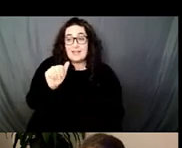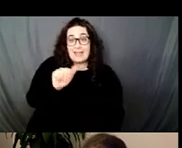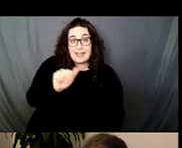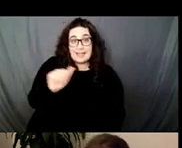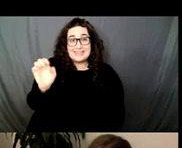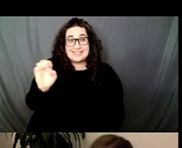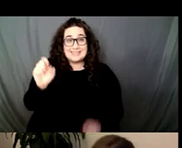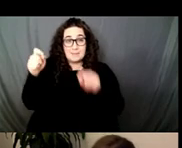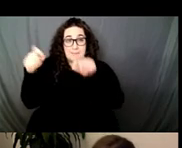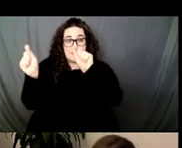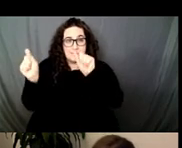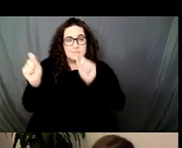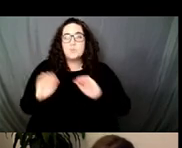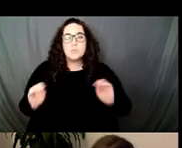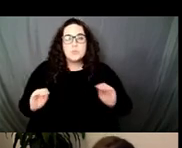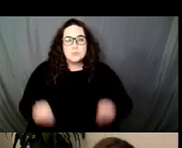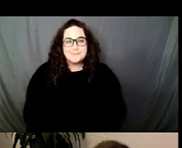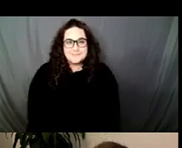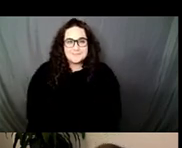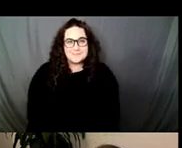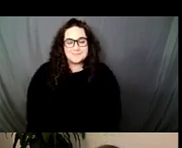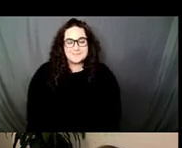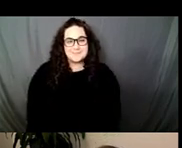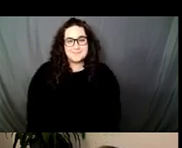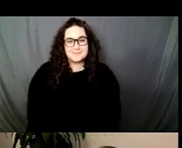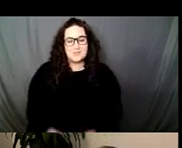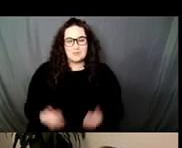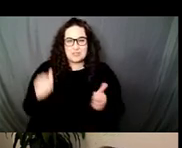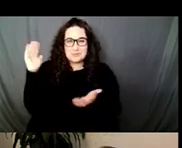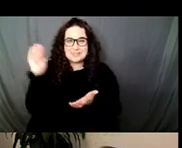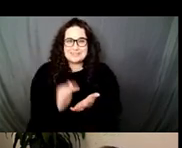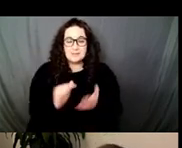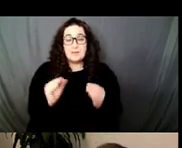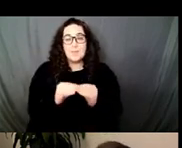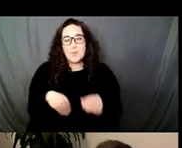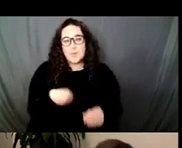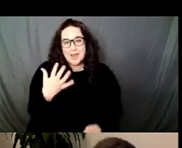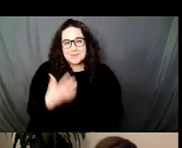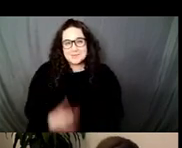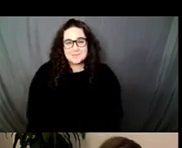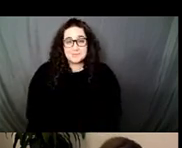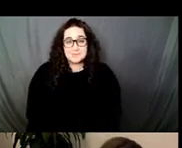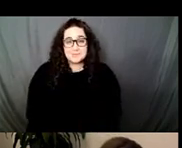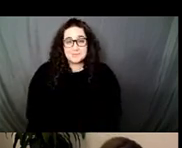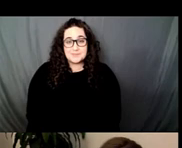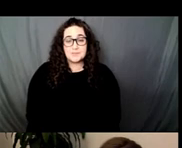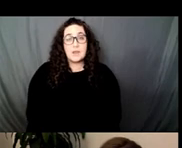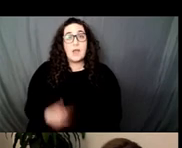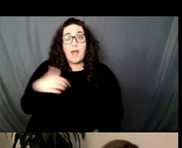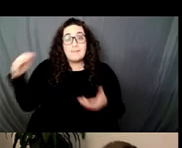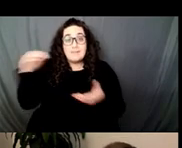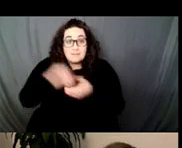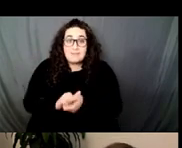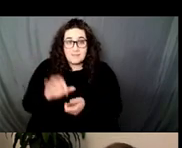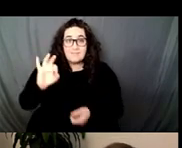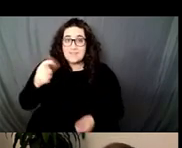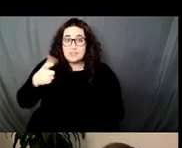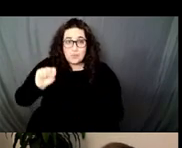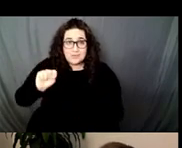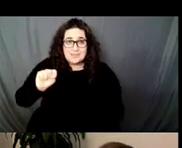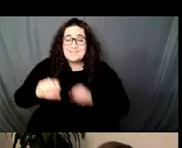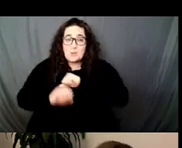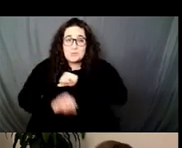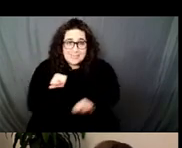I have published on his work many times and when working with the Felix Gonzalez-Torres Foundation, authors are instructed to remove all